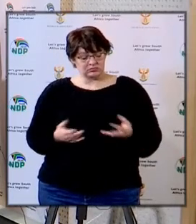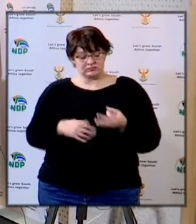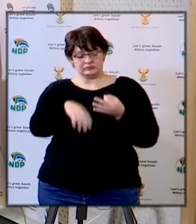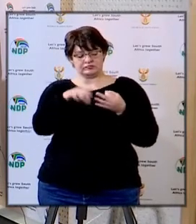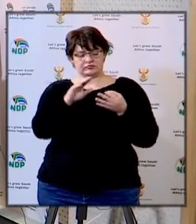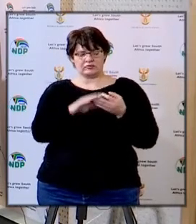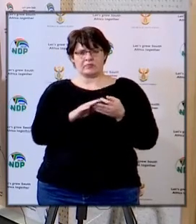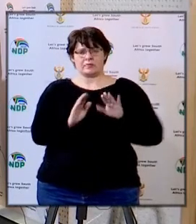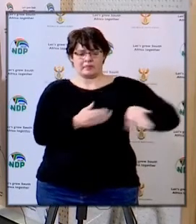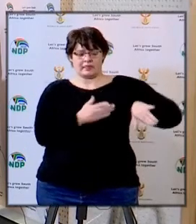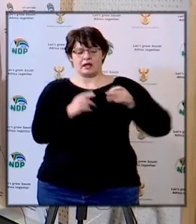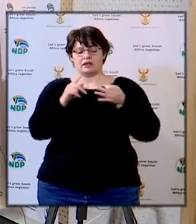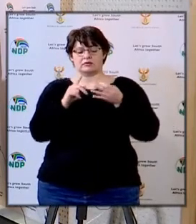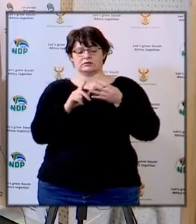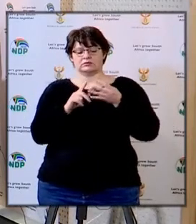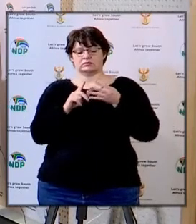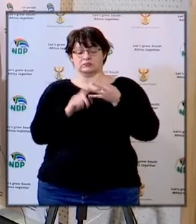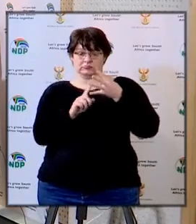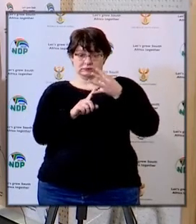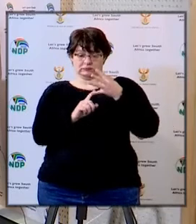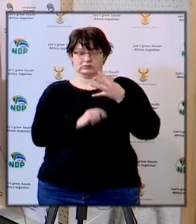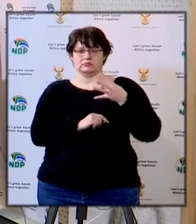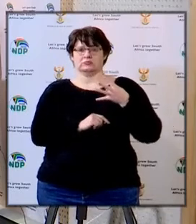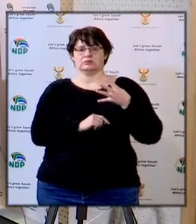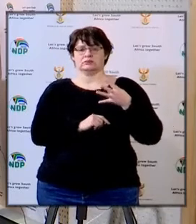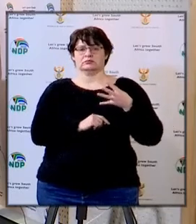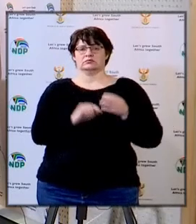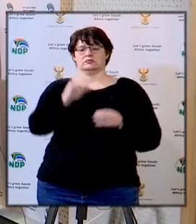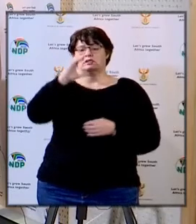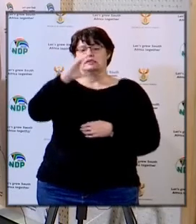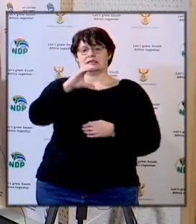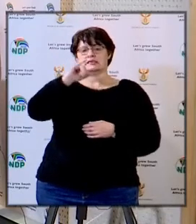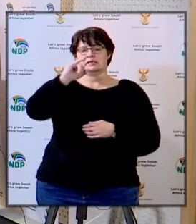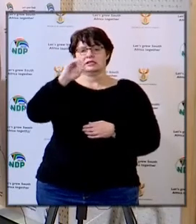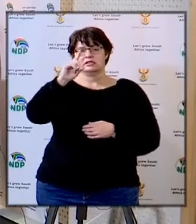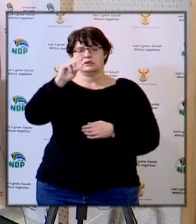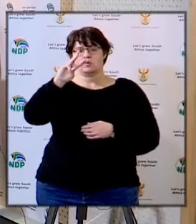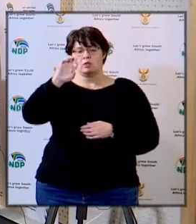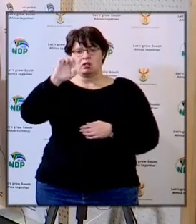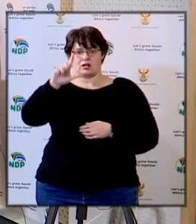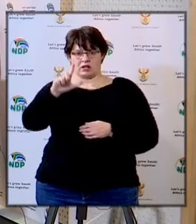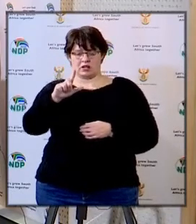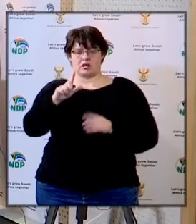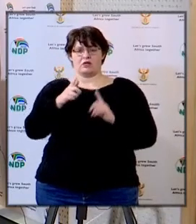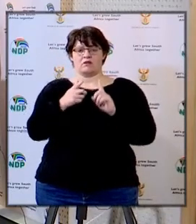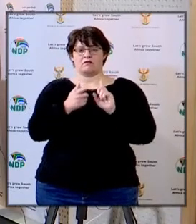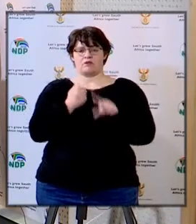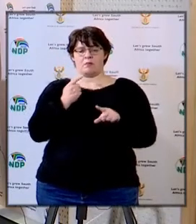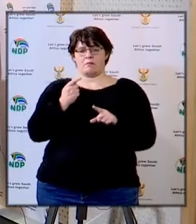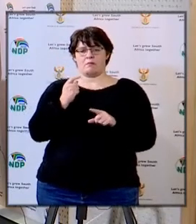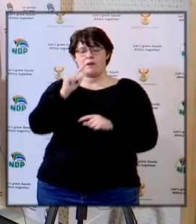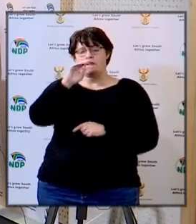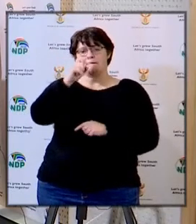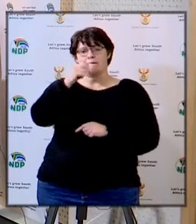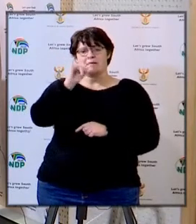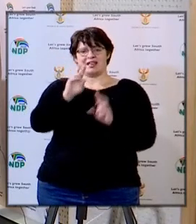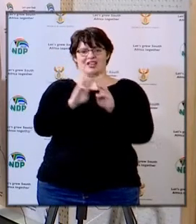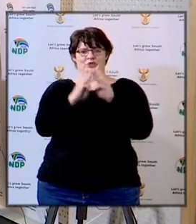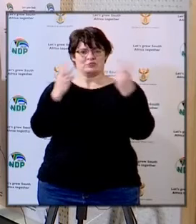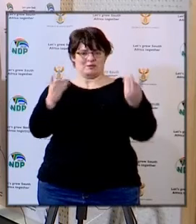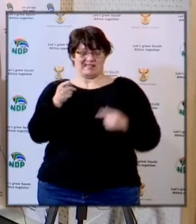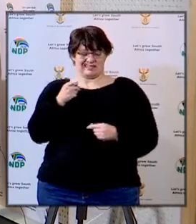the next two questions directed to the minister are from Seedwell Gooduga from the mail